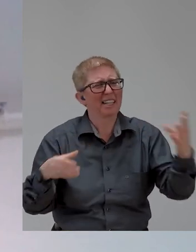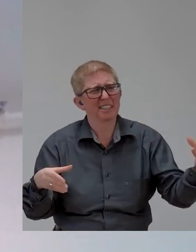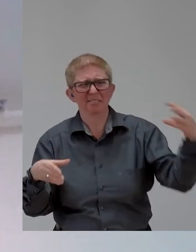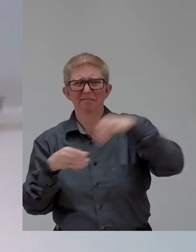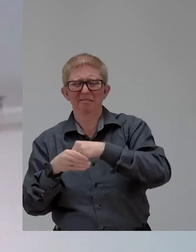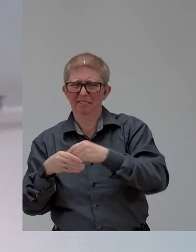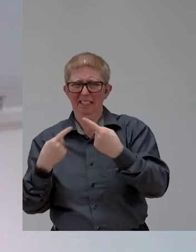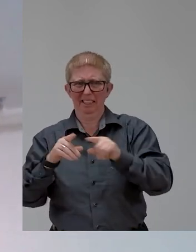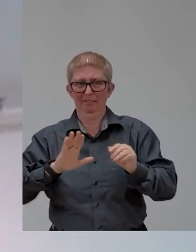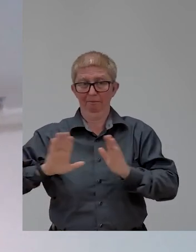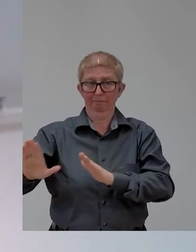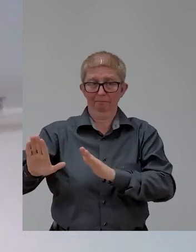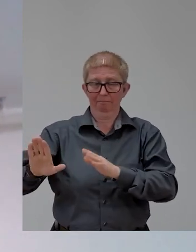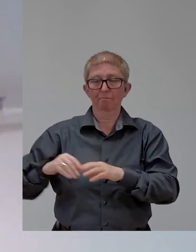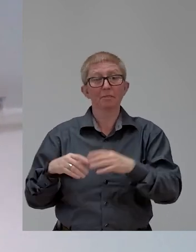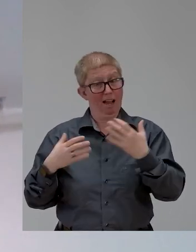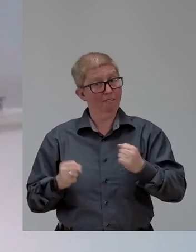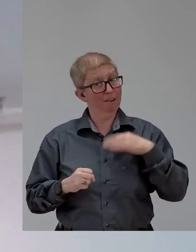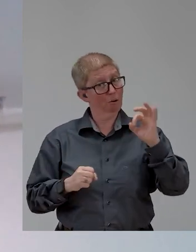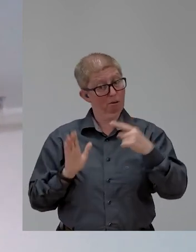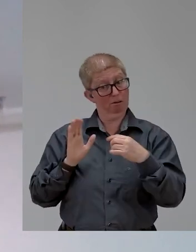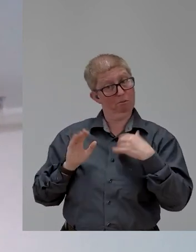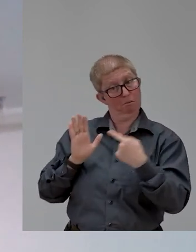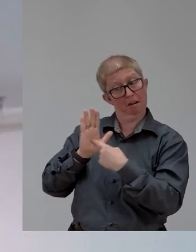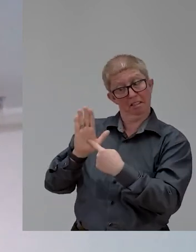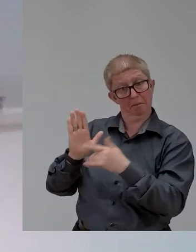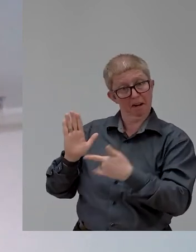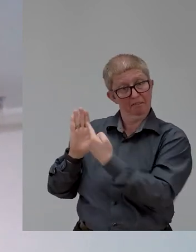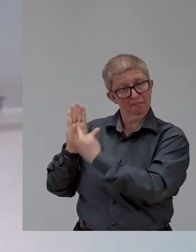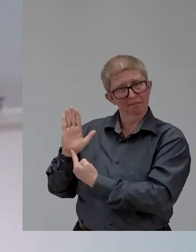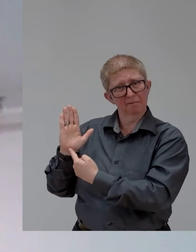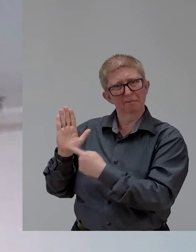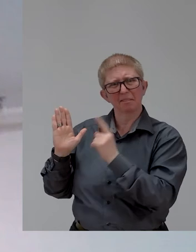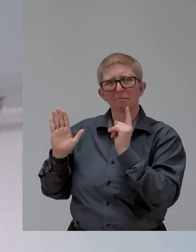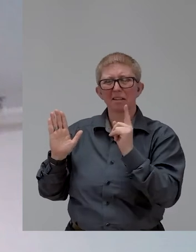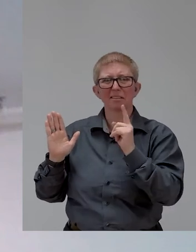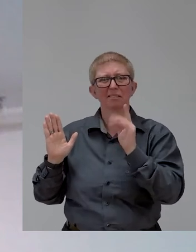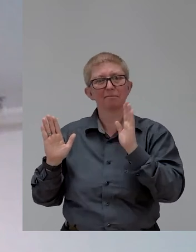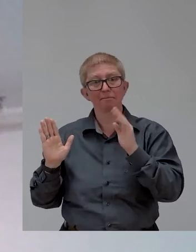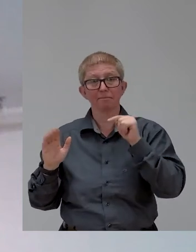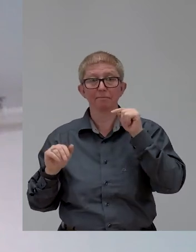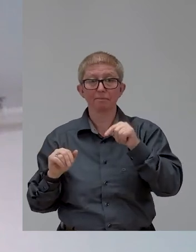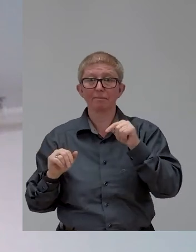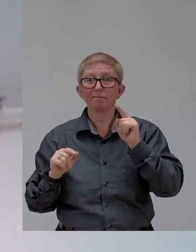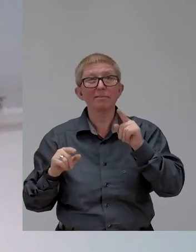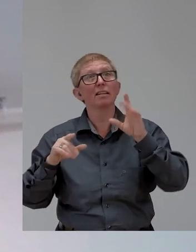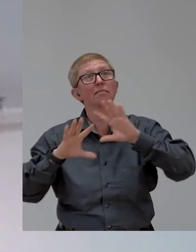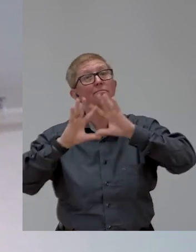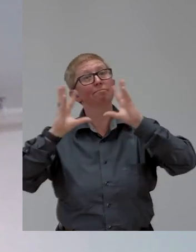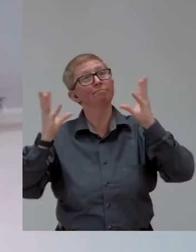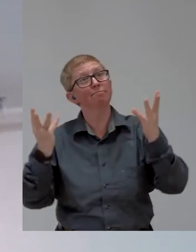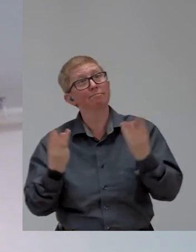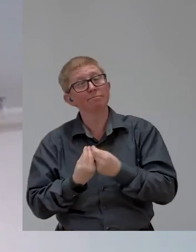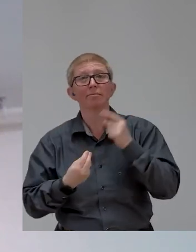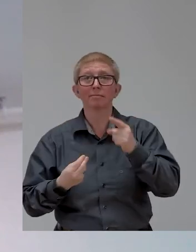sharing of good practices. And frankly, there is not enough by way of disability pride and acceptance. Many